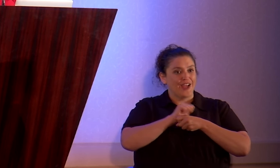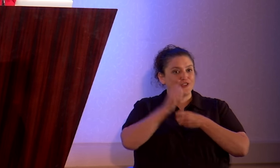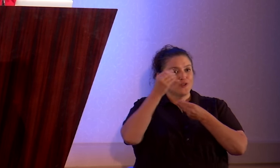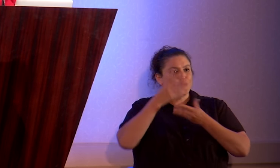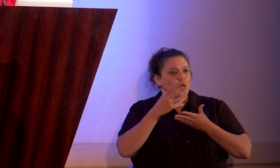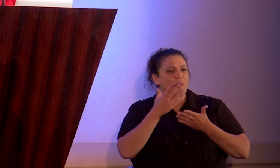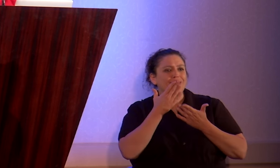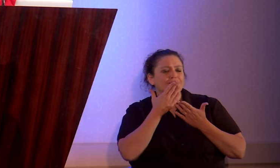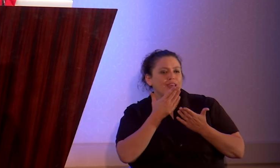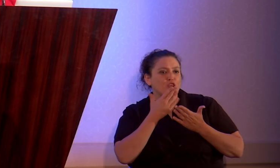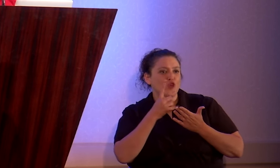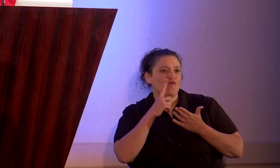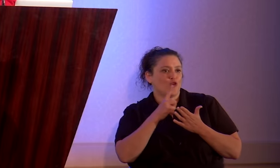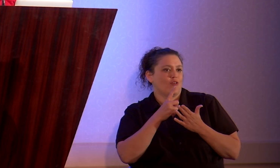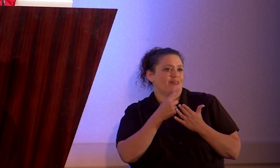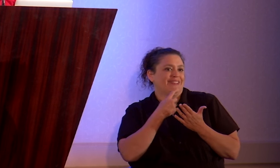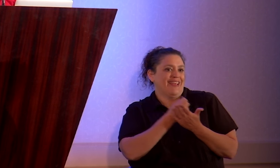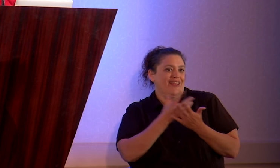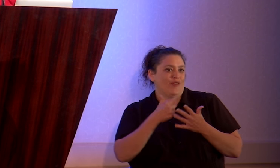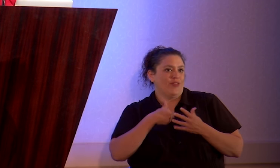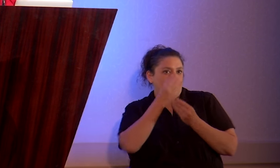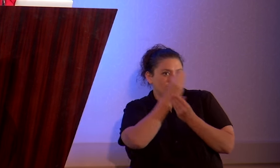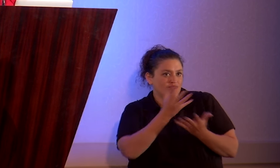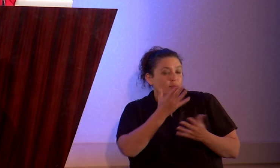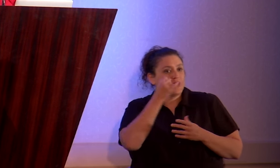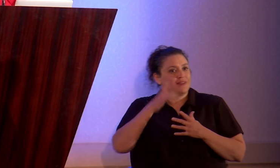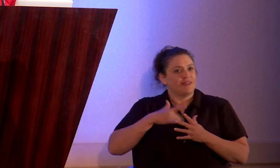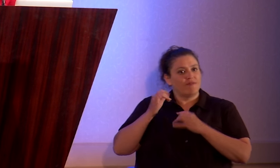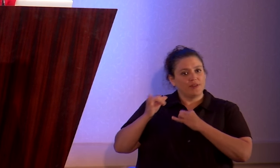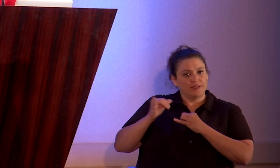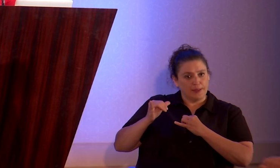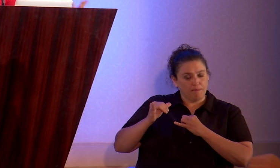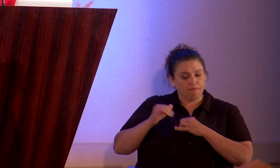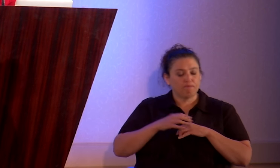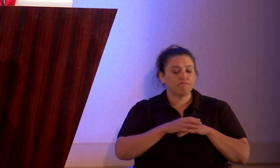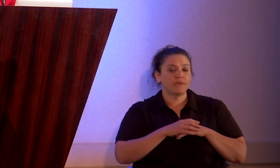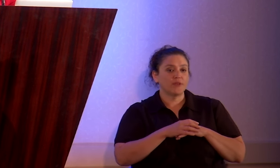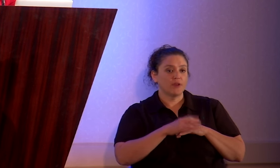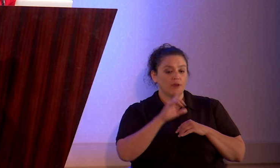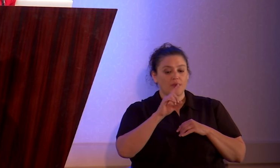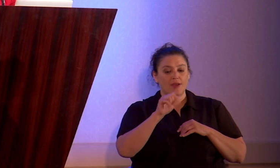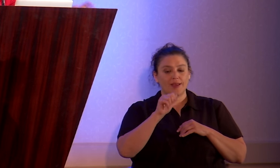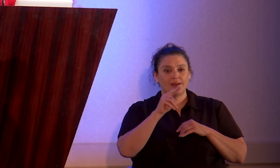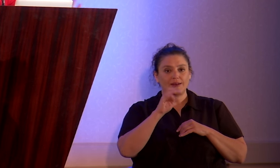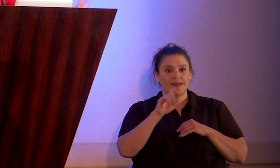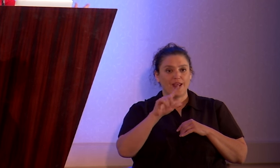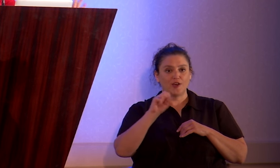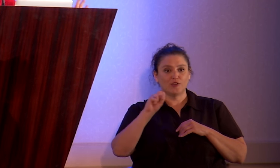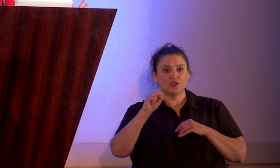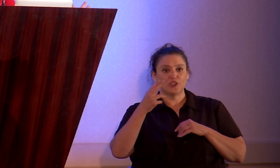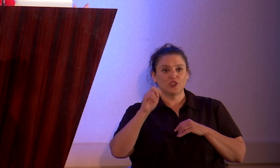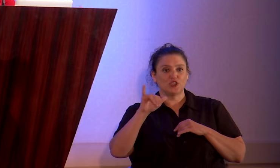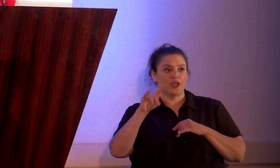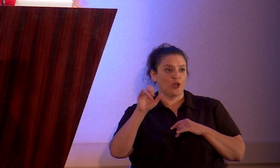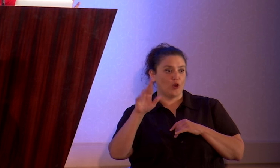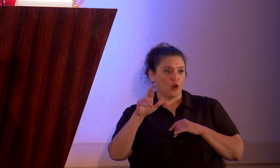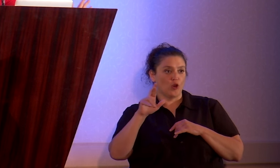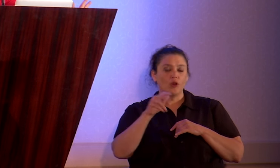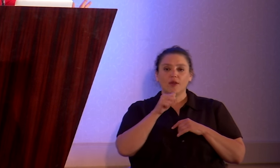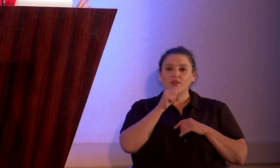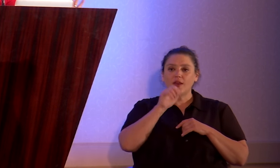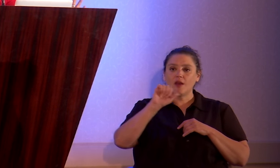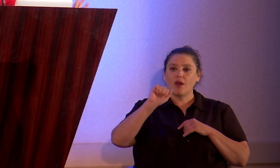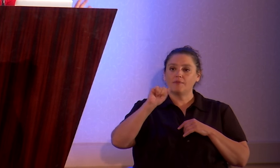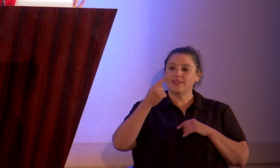that I do say because they felt the same way. And finally, Daniel Shaler, the anonymous atheism ship has